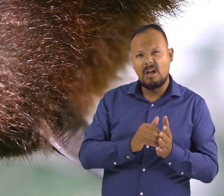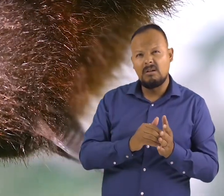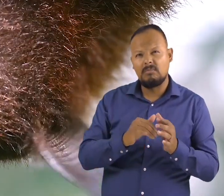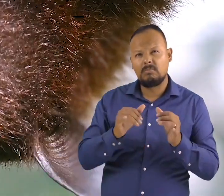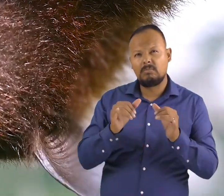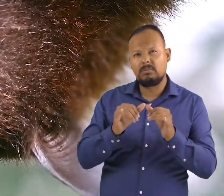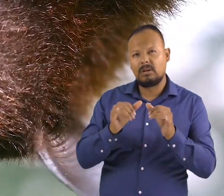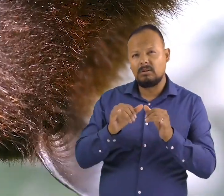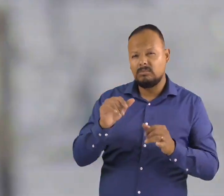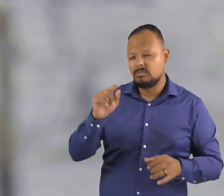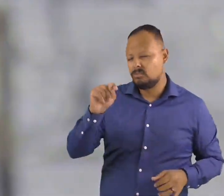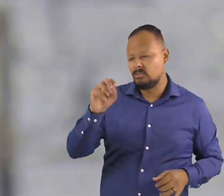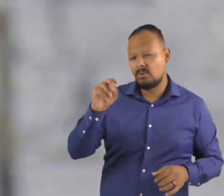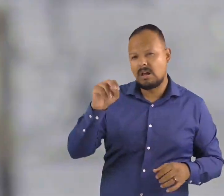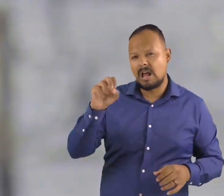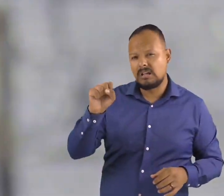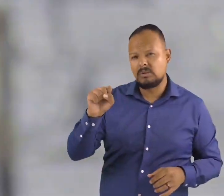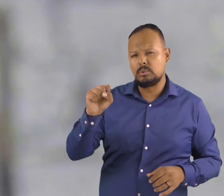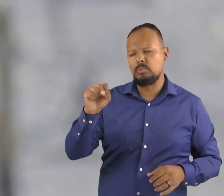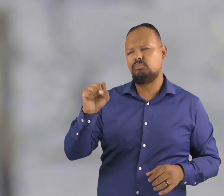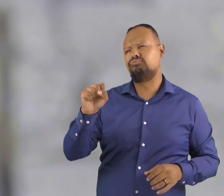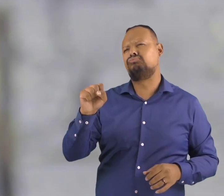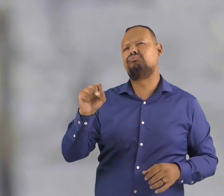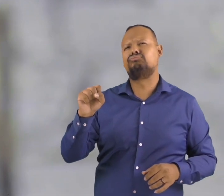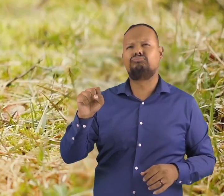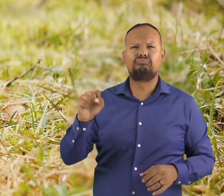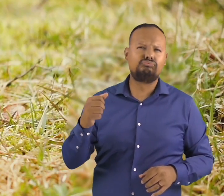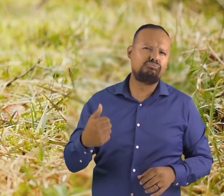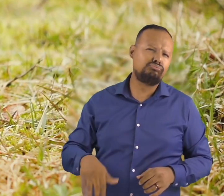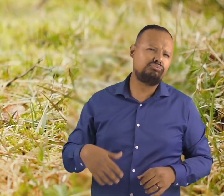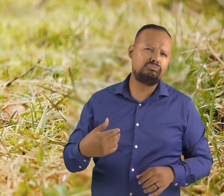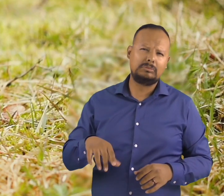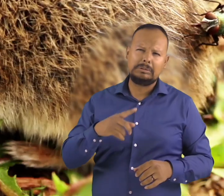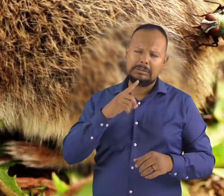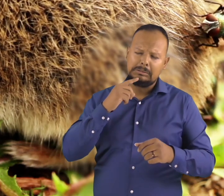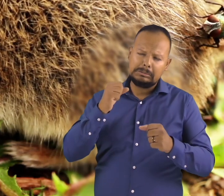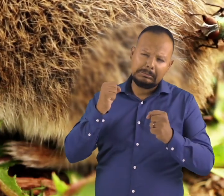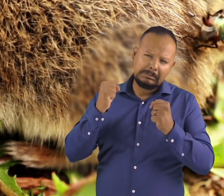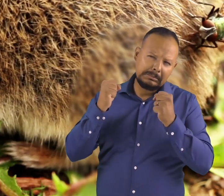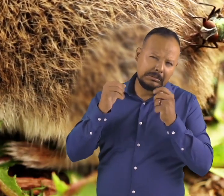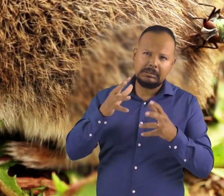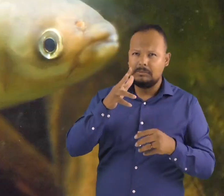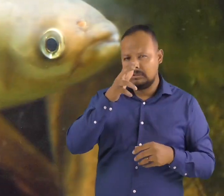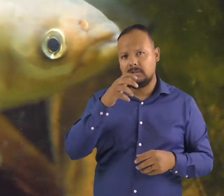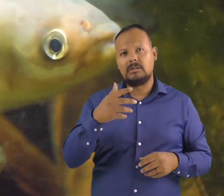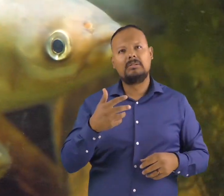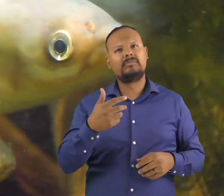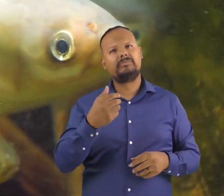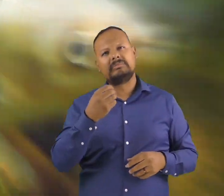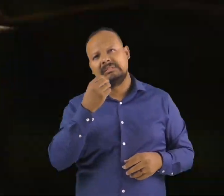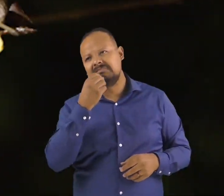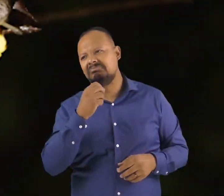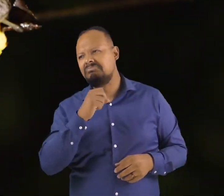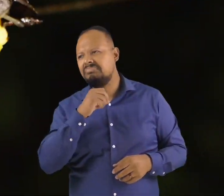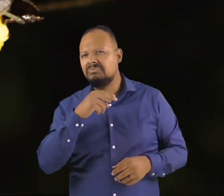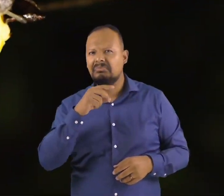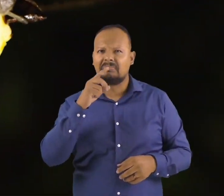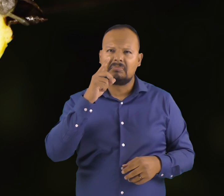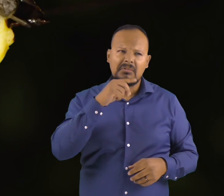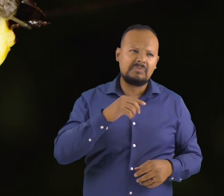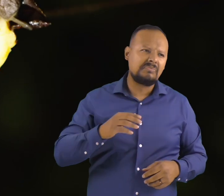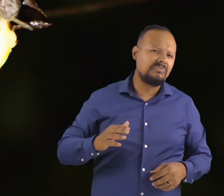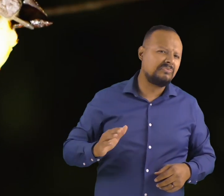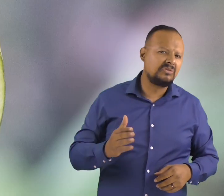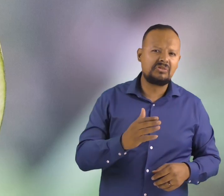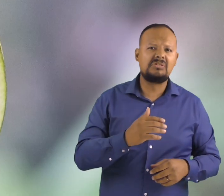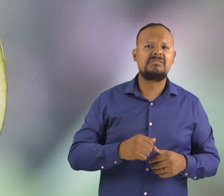Other bats eat small animals, like birds, frogs, mice, or fish. Many